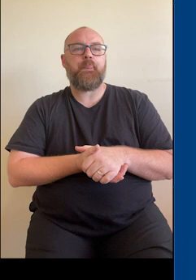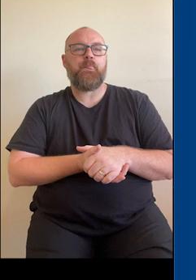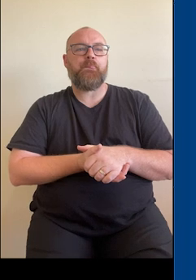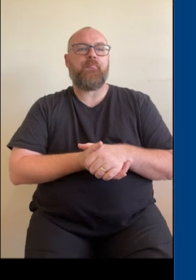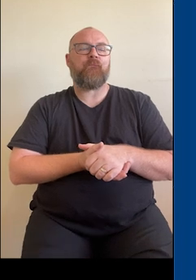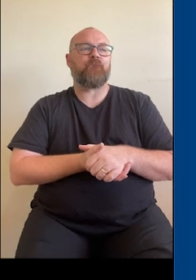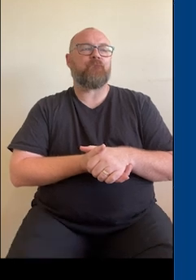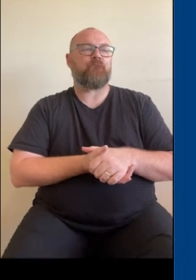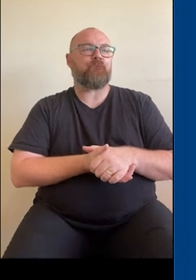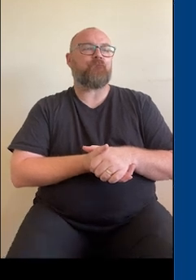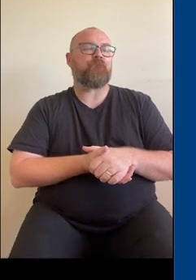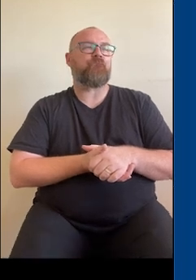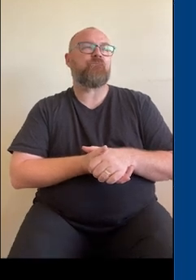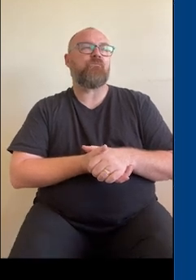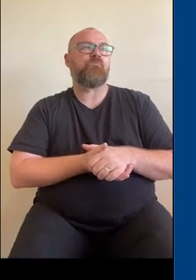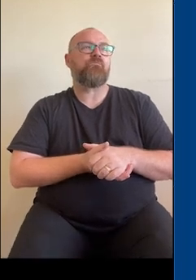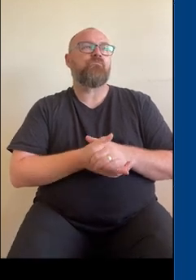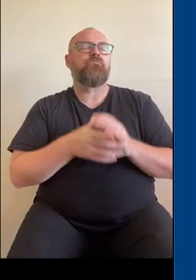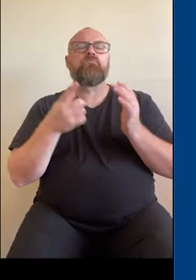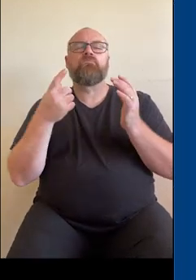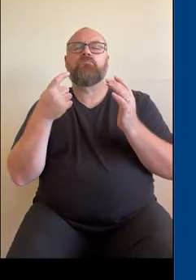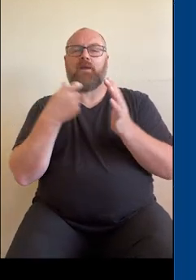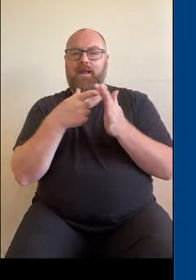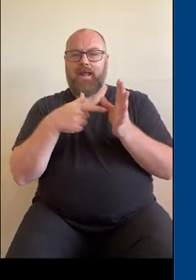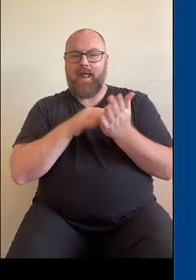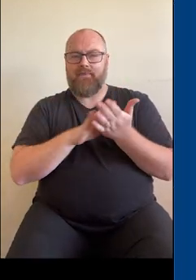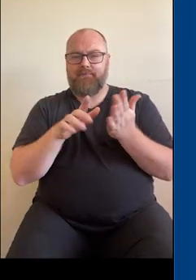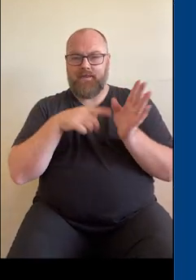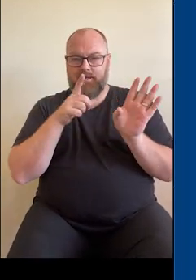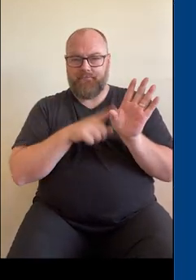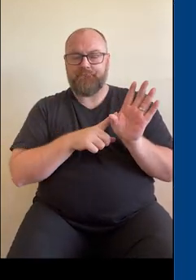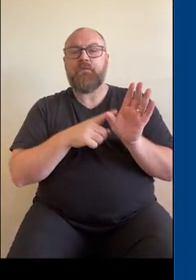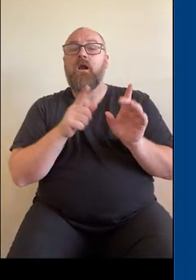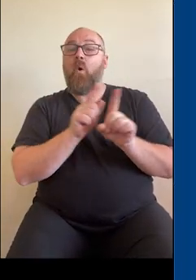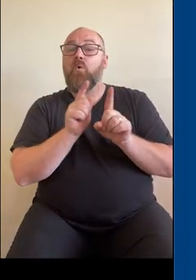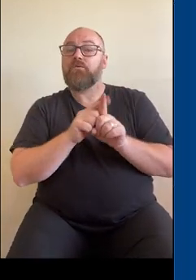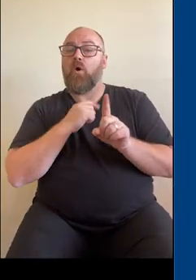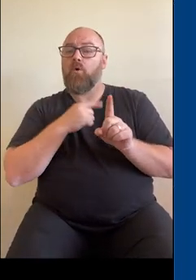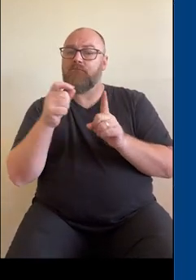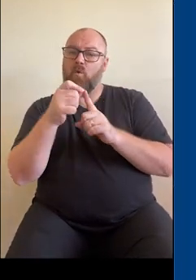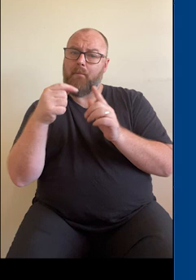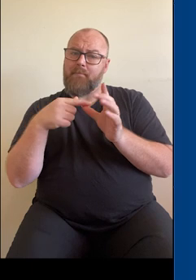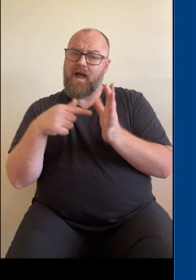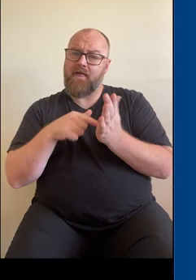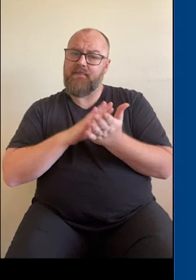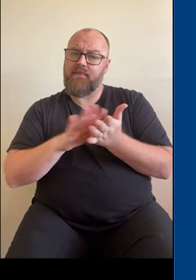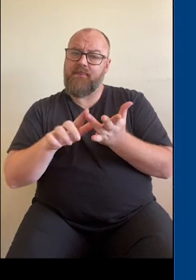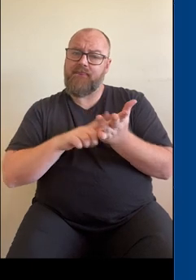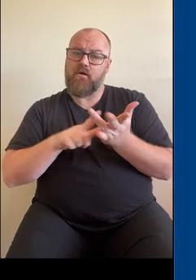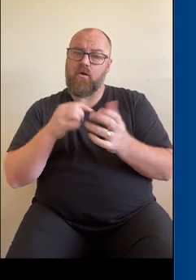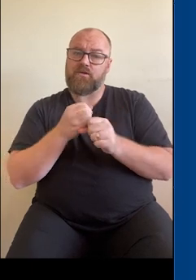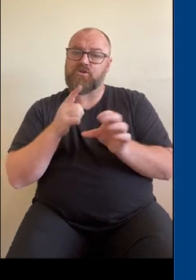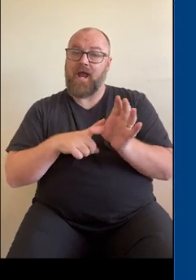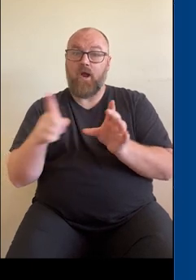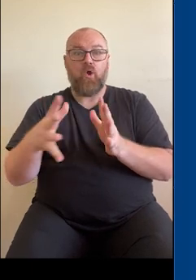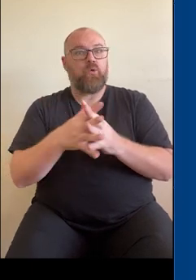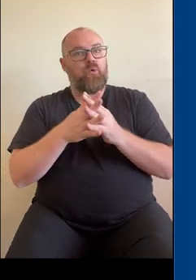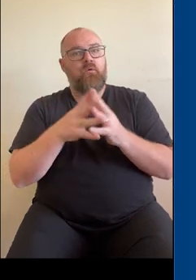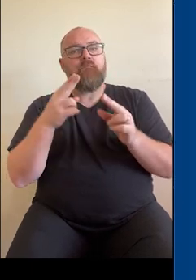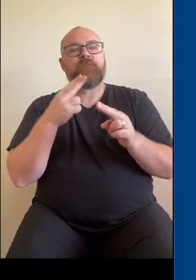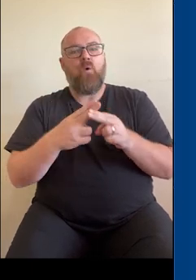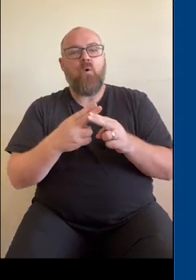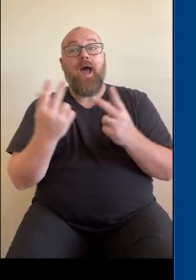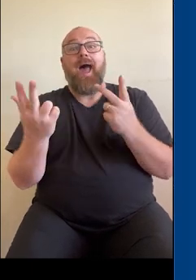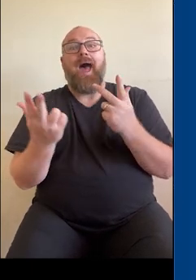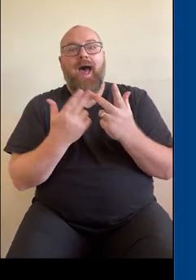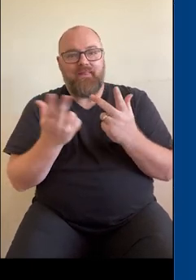That's great. I think the other thing just to point out about those pathology reports as well, really useful for other healthcare providers